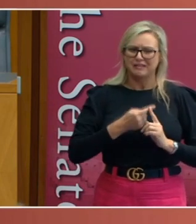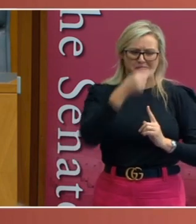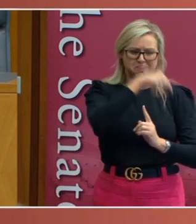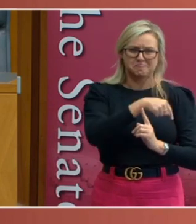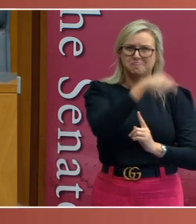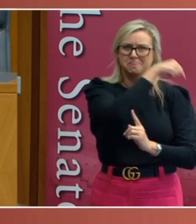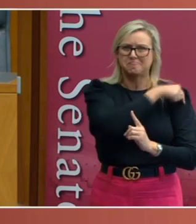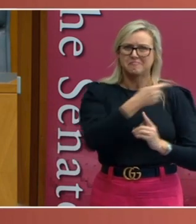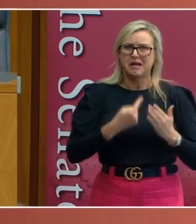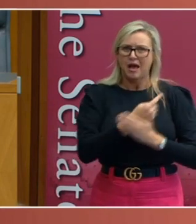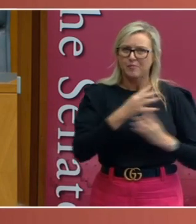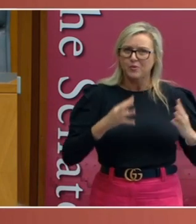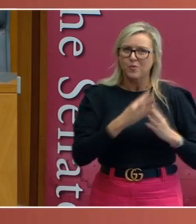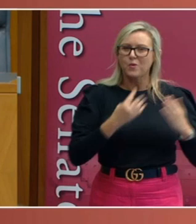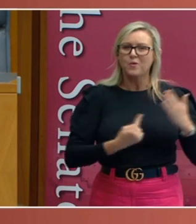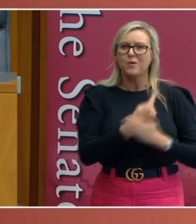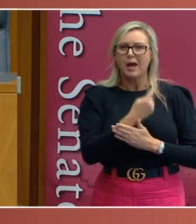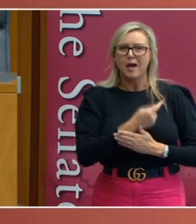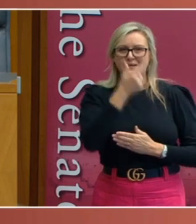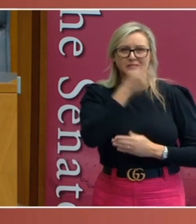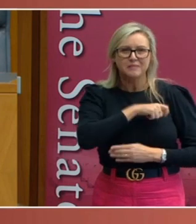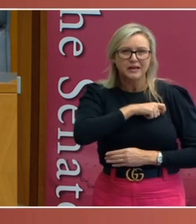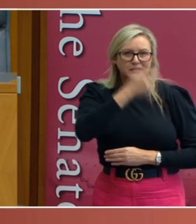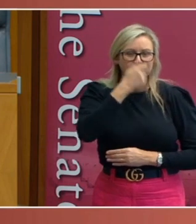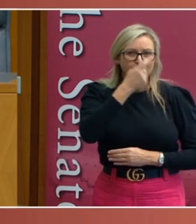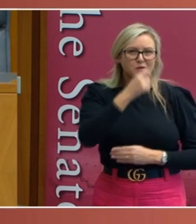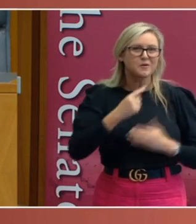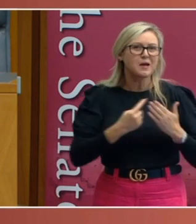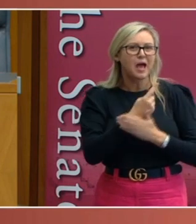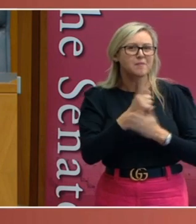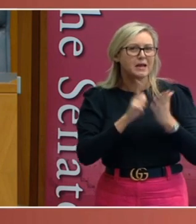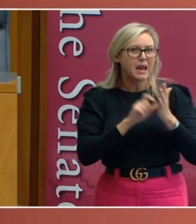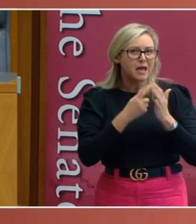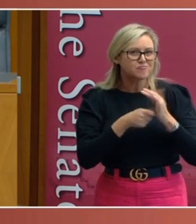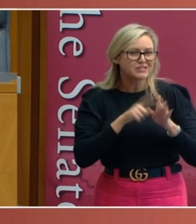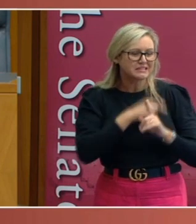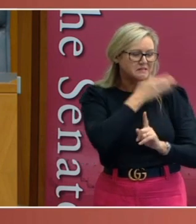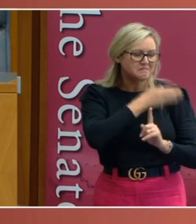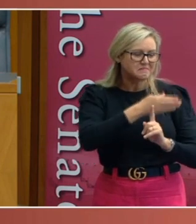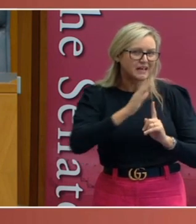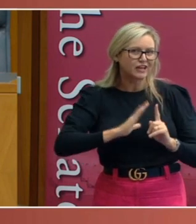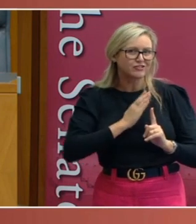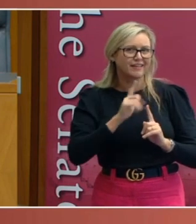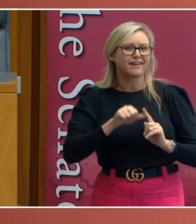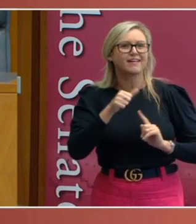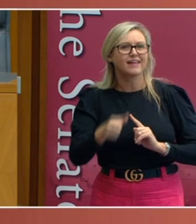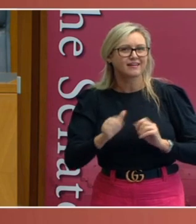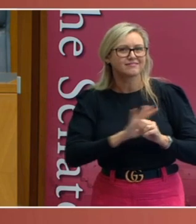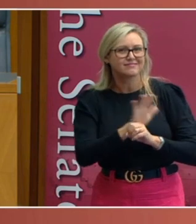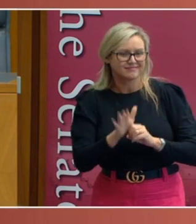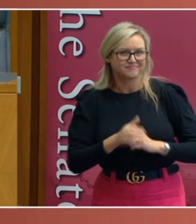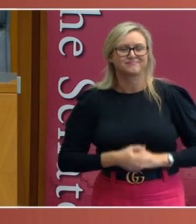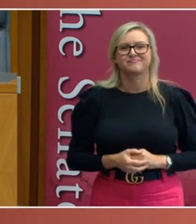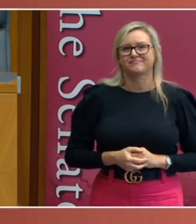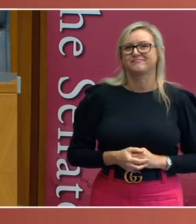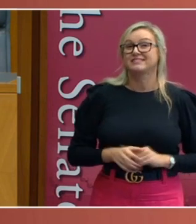happened when the pandemic hit Australia in 2020. Just as in 1919, the states were prepared to